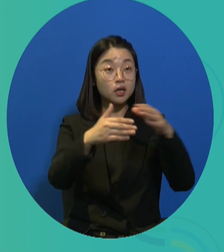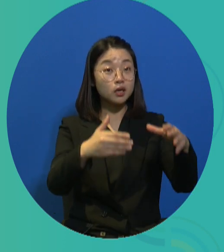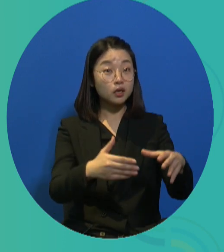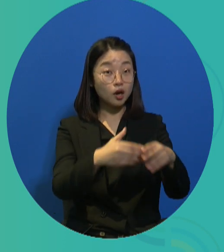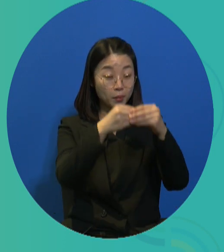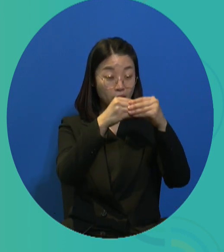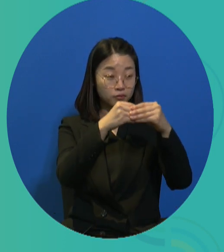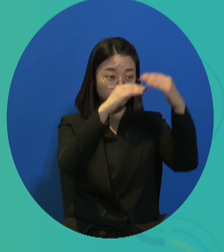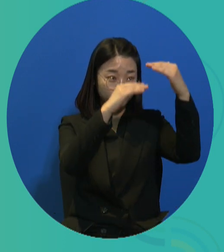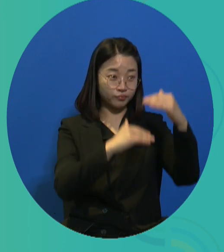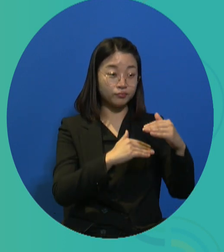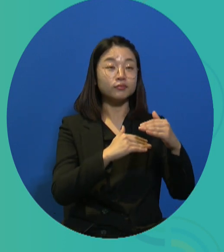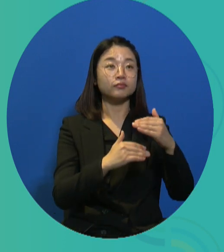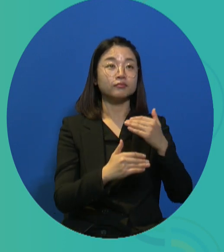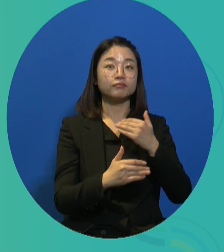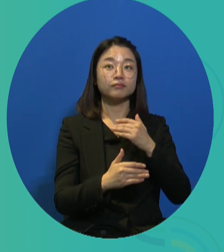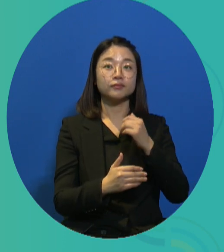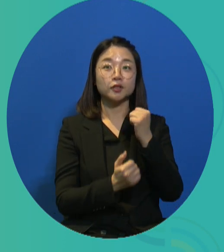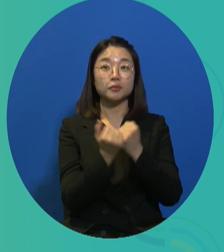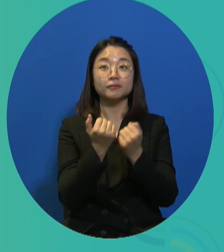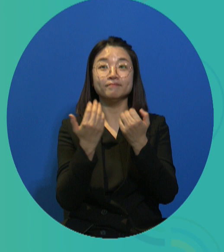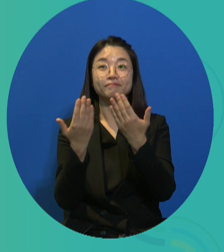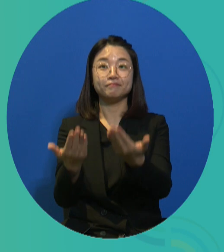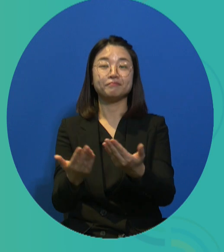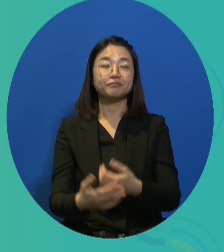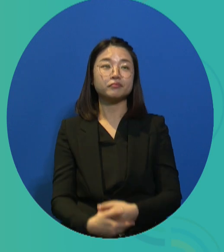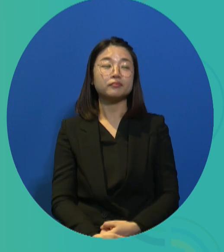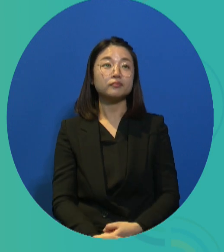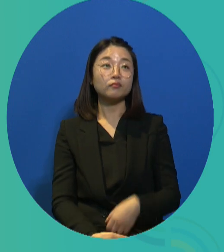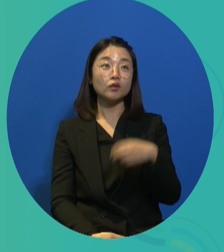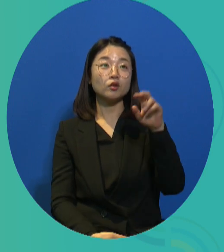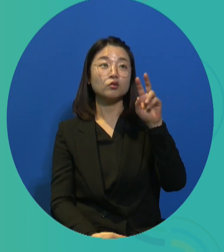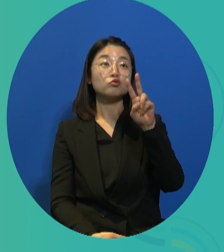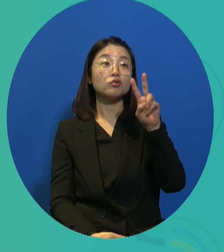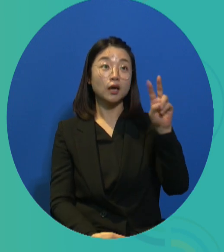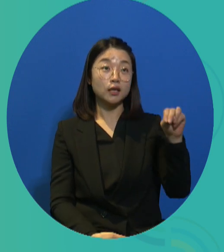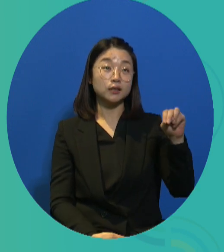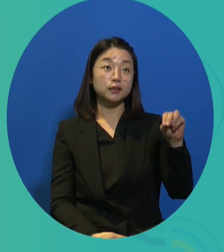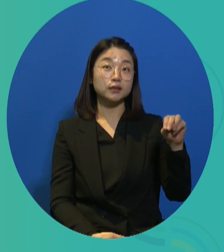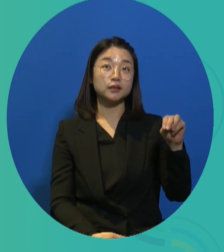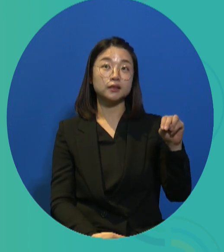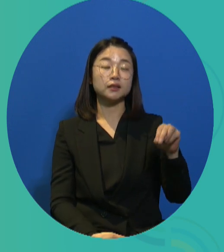And in 2000, there was employment equality directive adopted in EU.